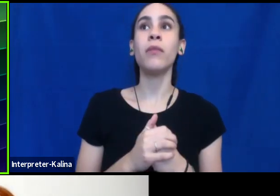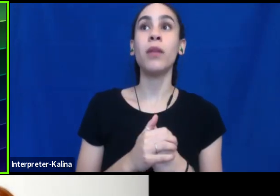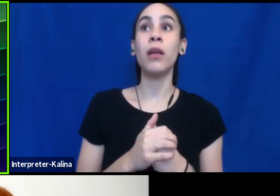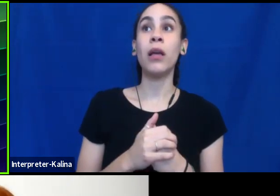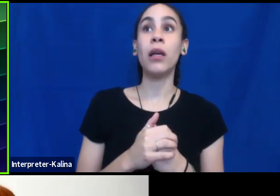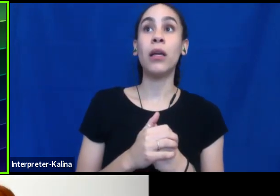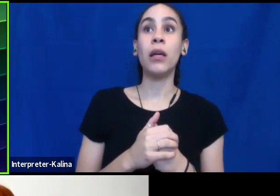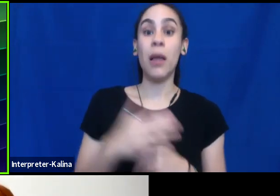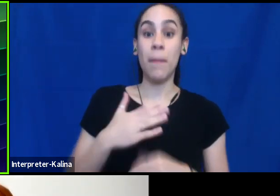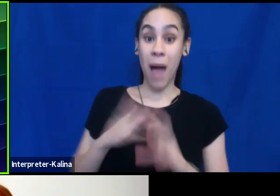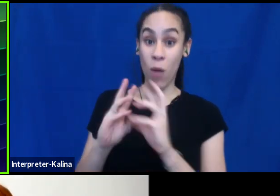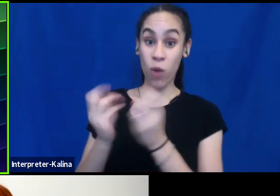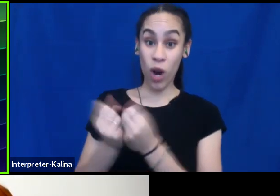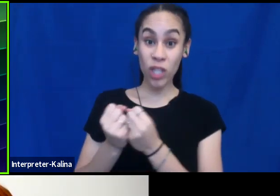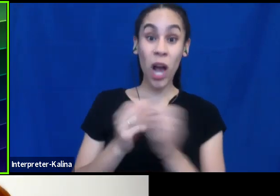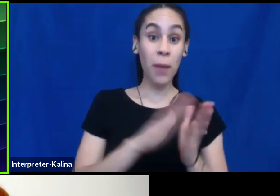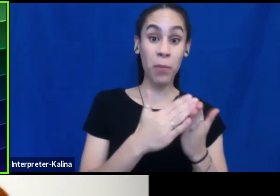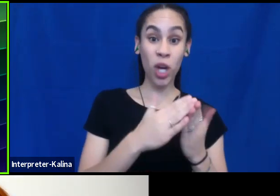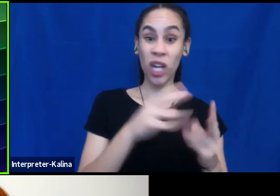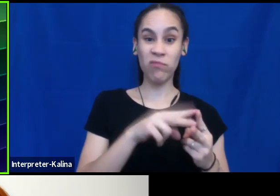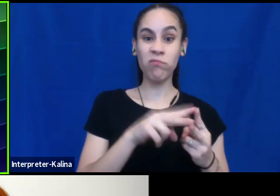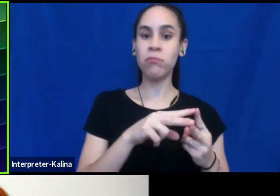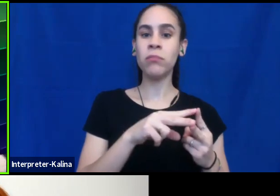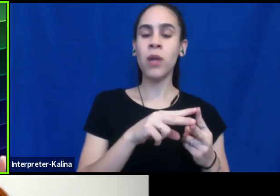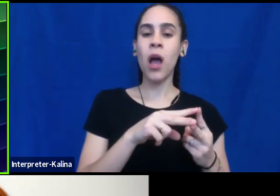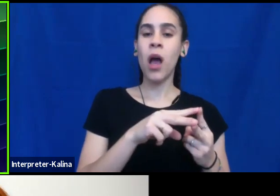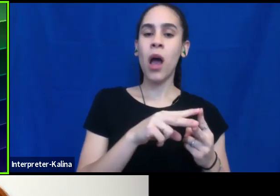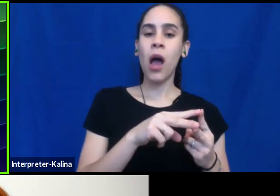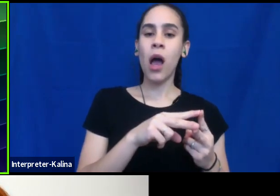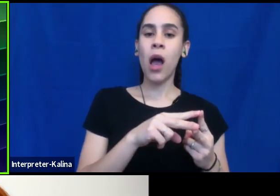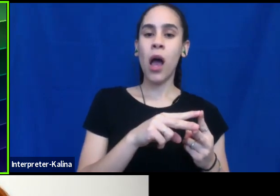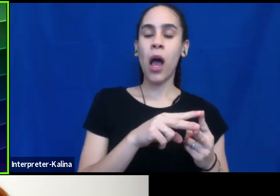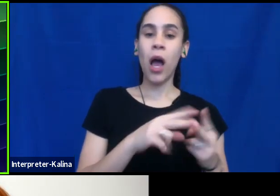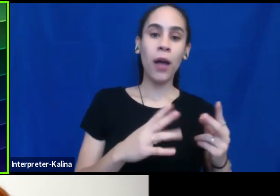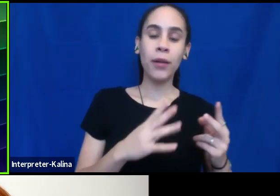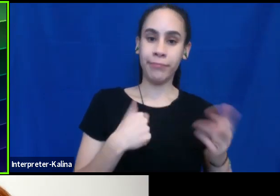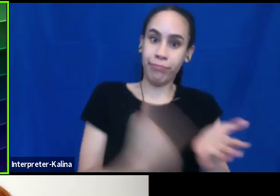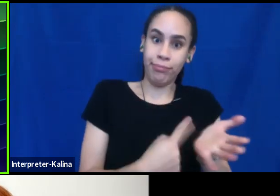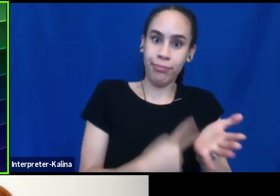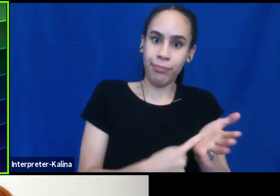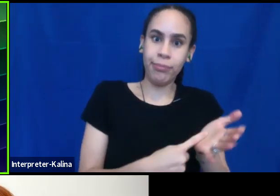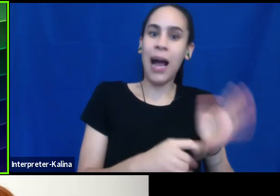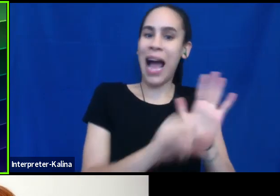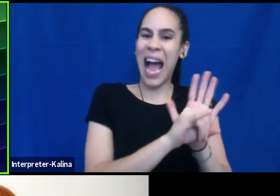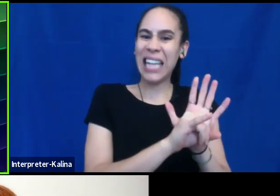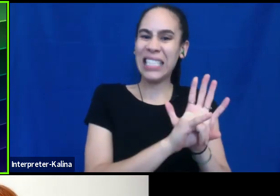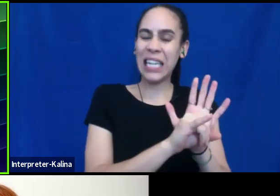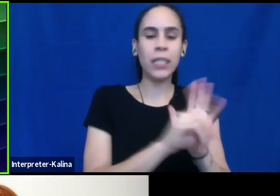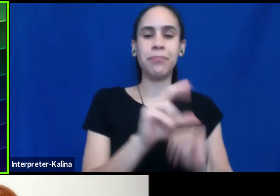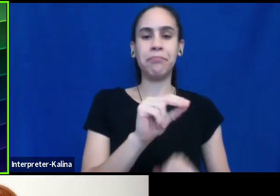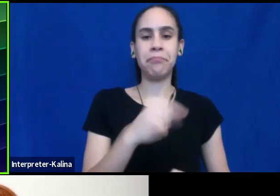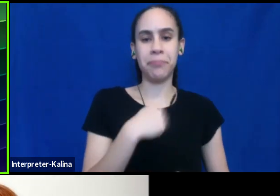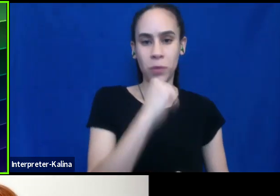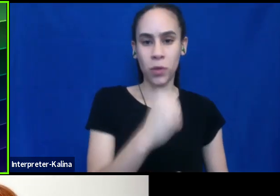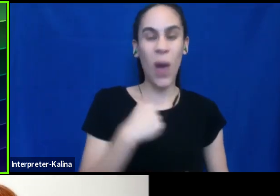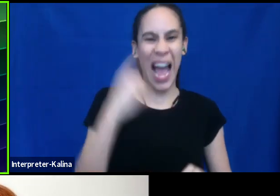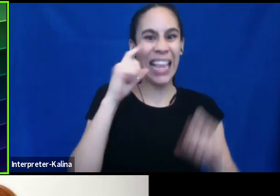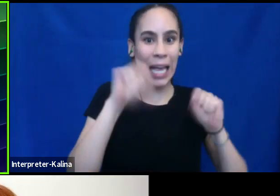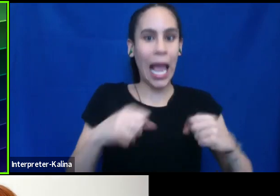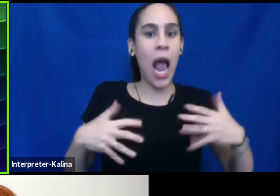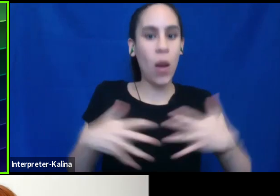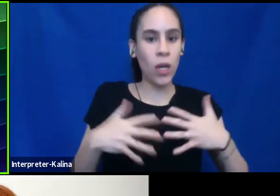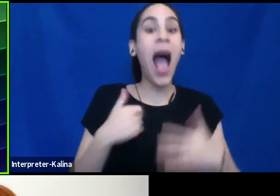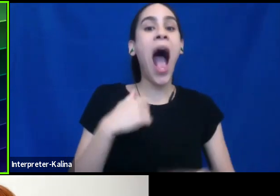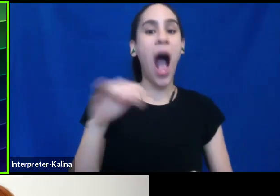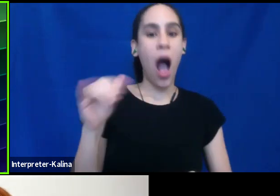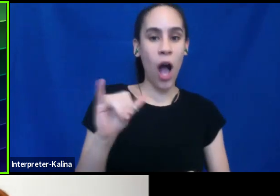or in my book, do I do a lot of work around like a whole bunch of identities? I think that can be really intimidating. Um, in fact, I've got a warning on the back